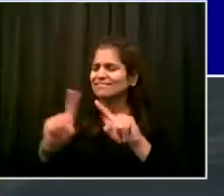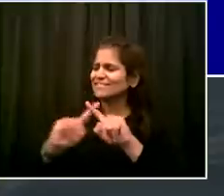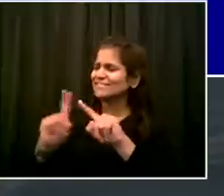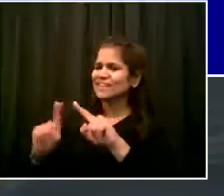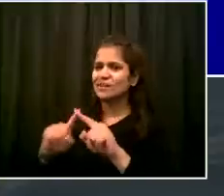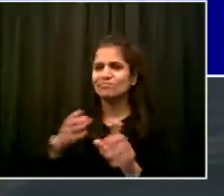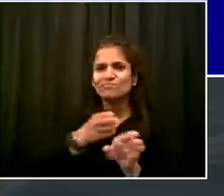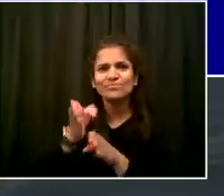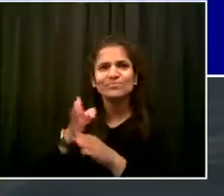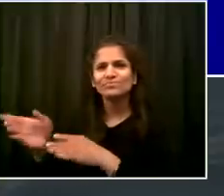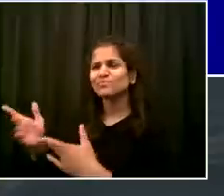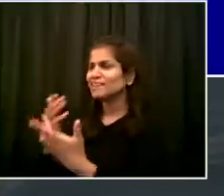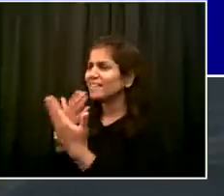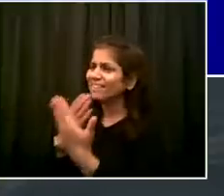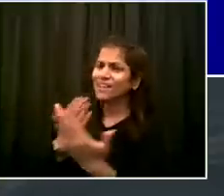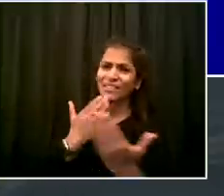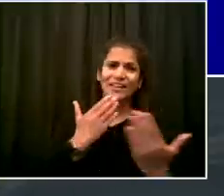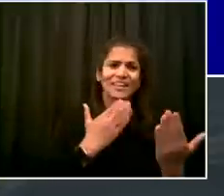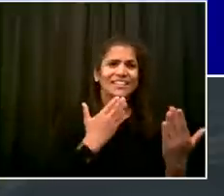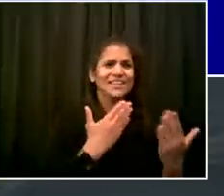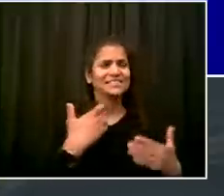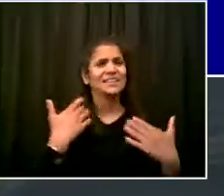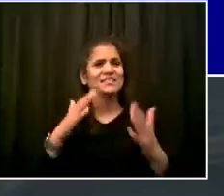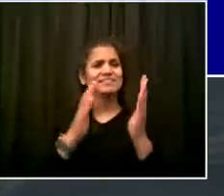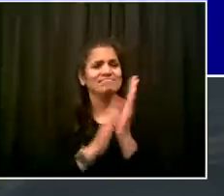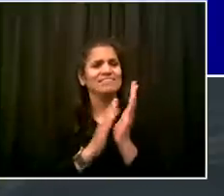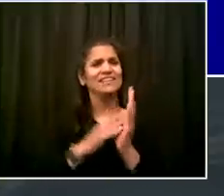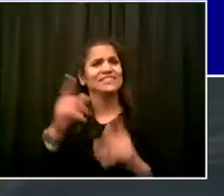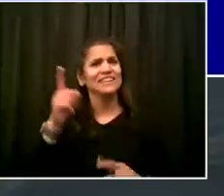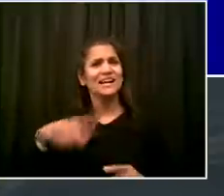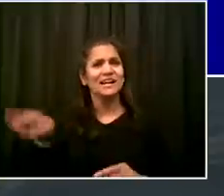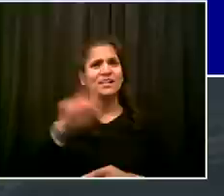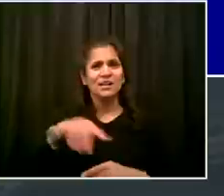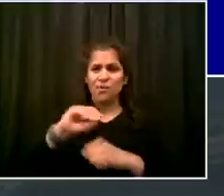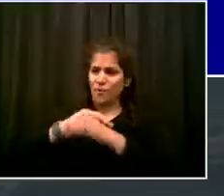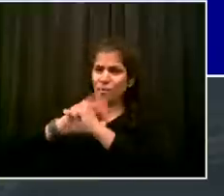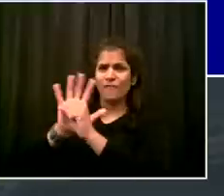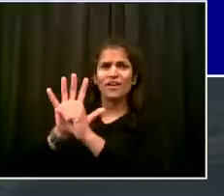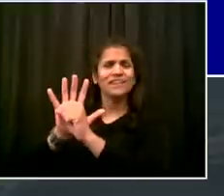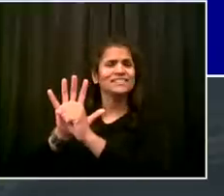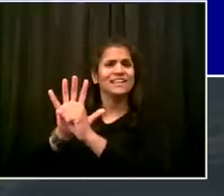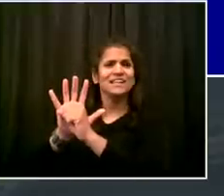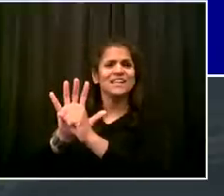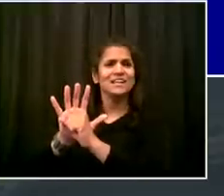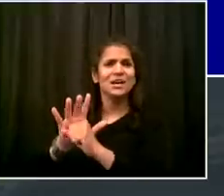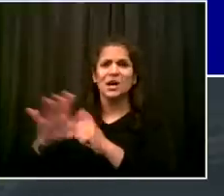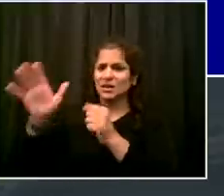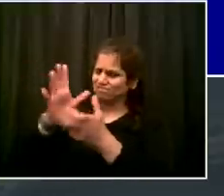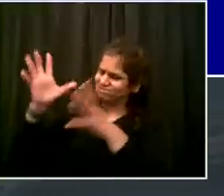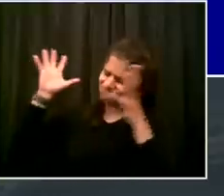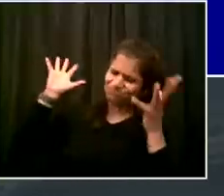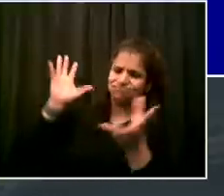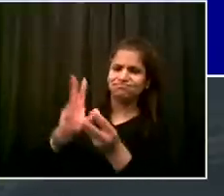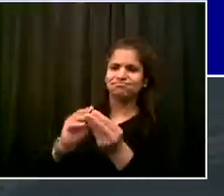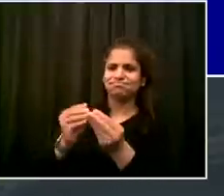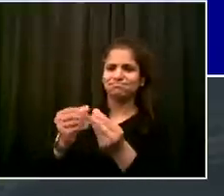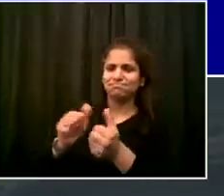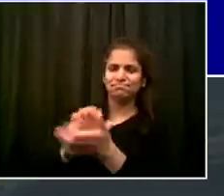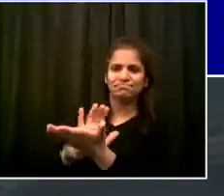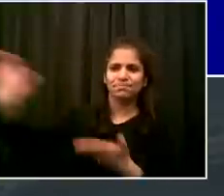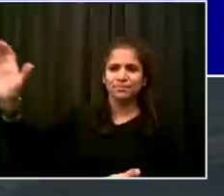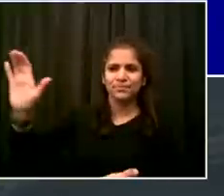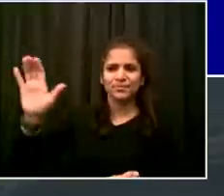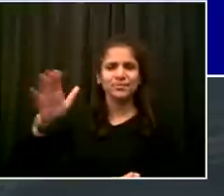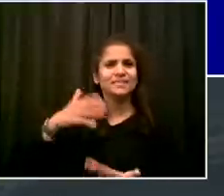gone, virus. Do not stall." So wonderful that Sylvia was moved